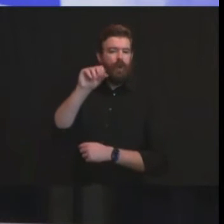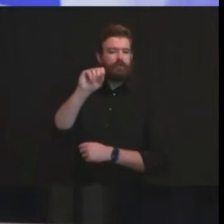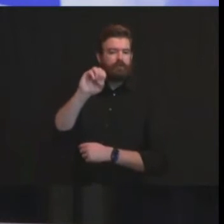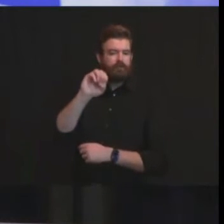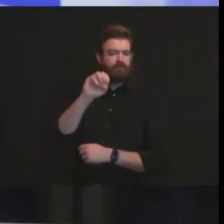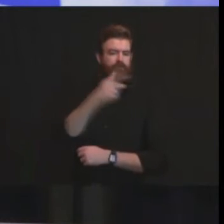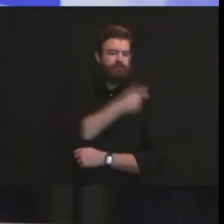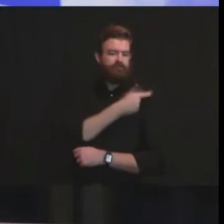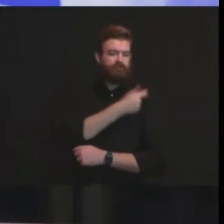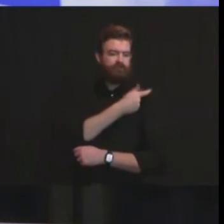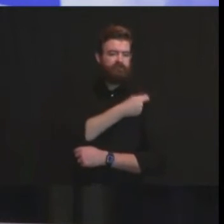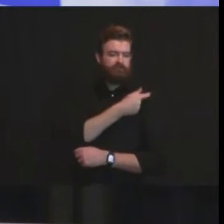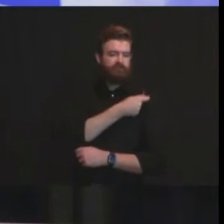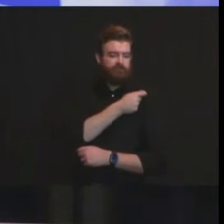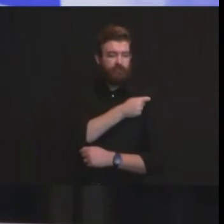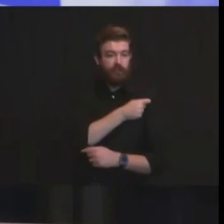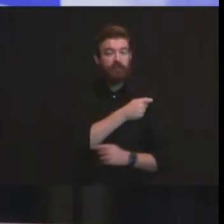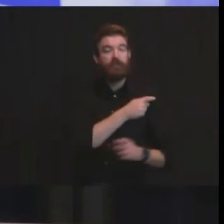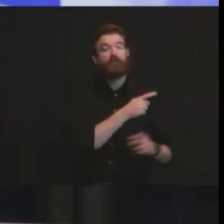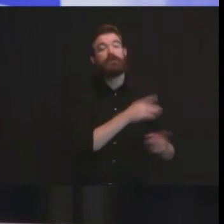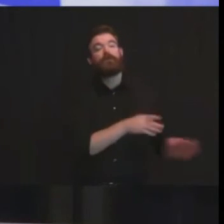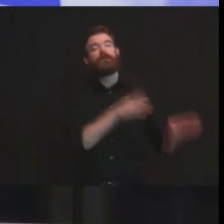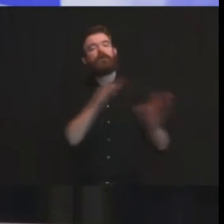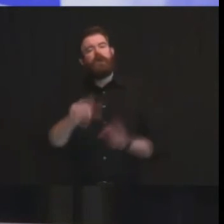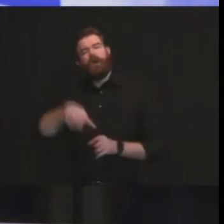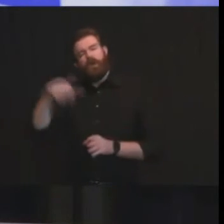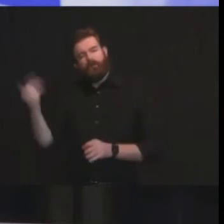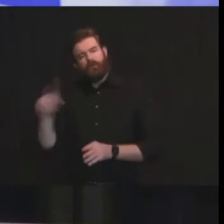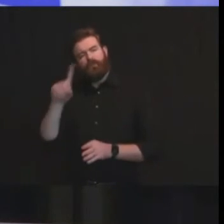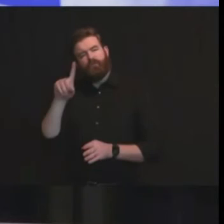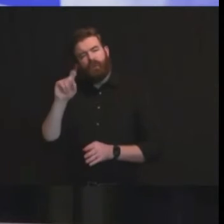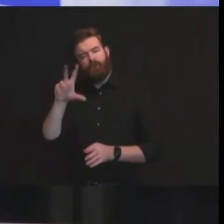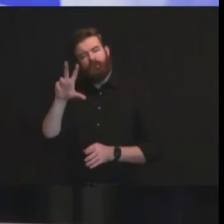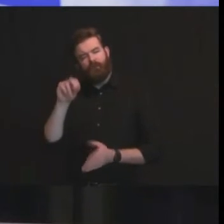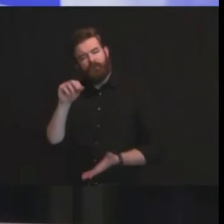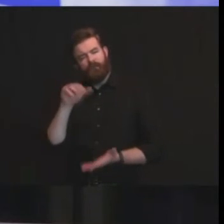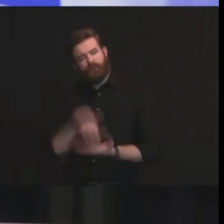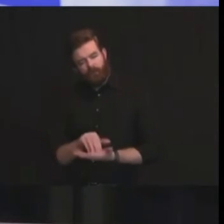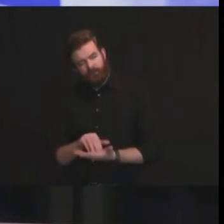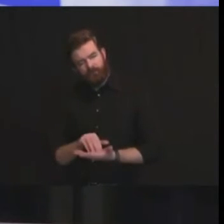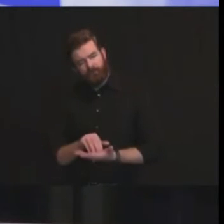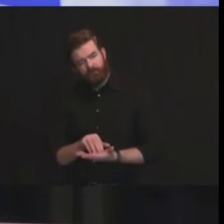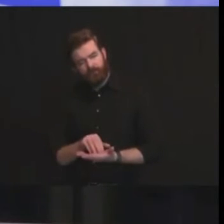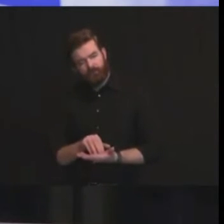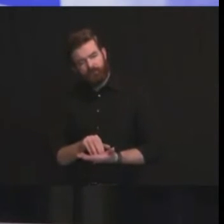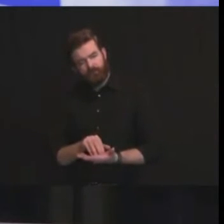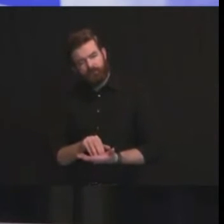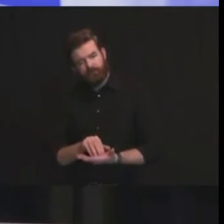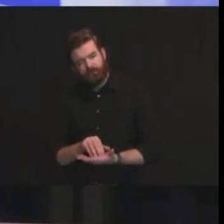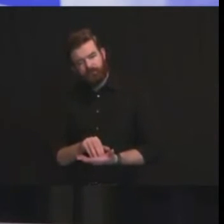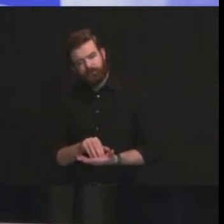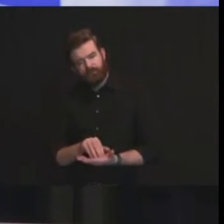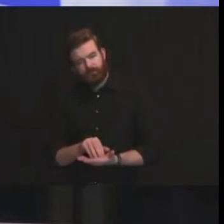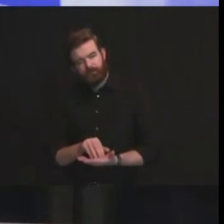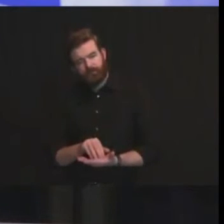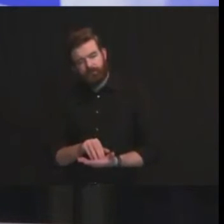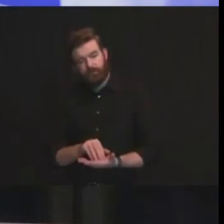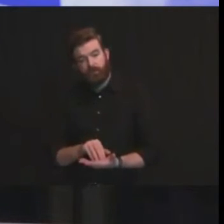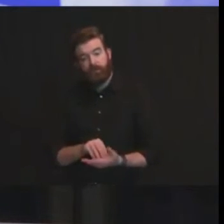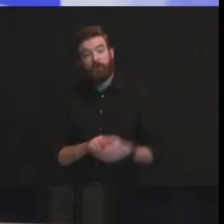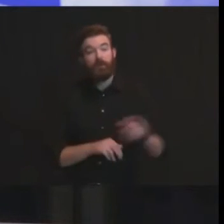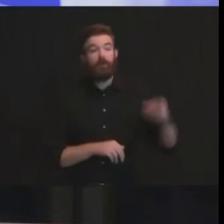pfizer doses there may be some overlap with moderna by the end of december or the beginning of january